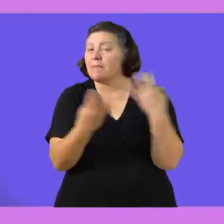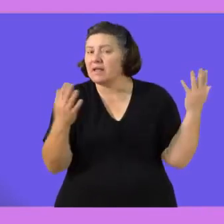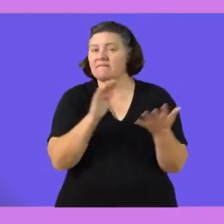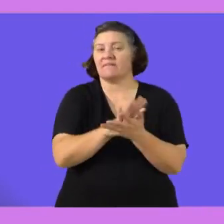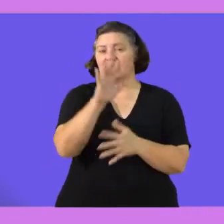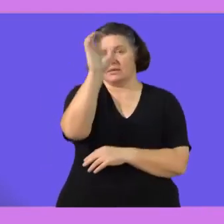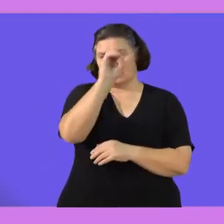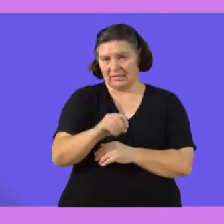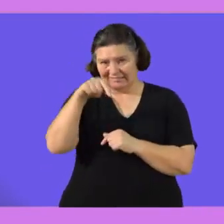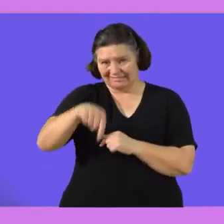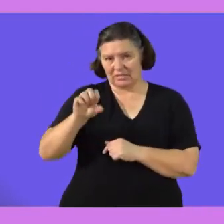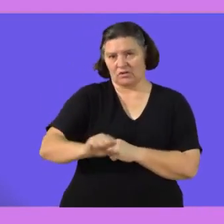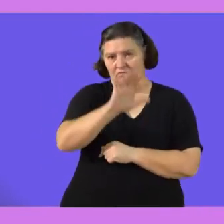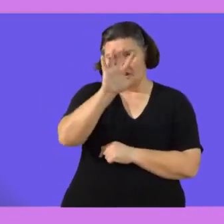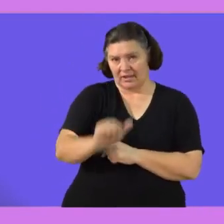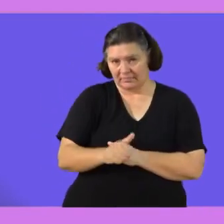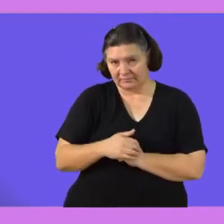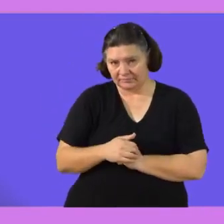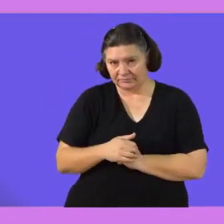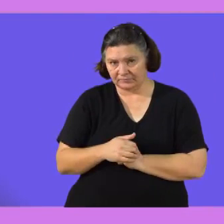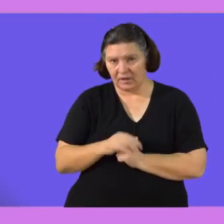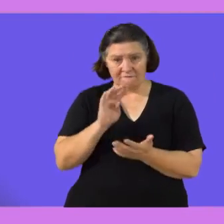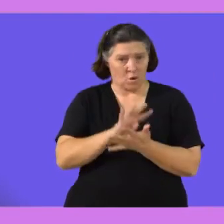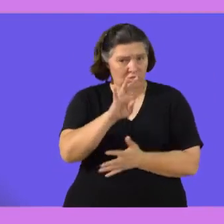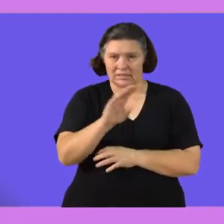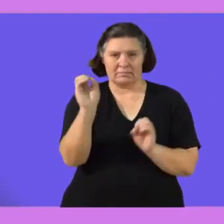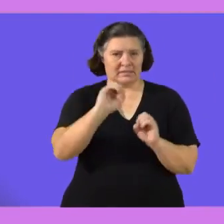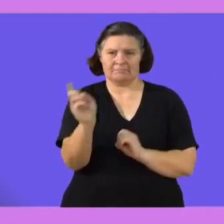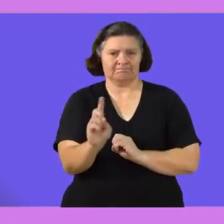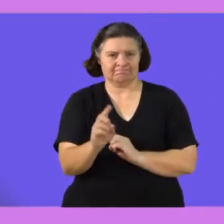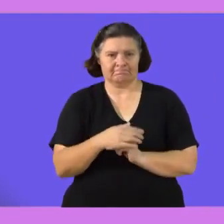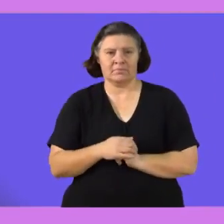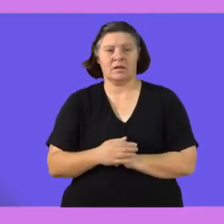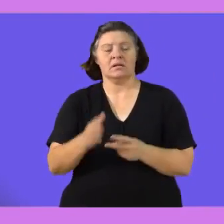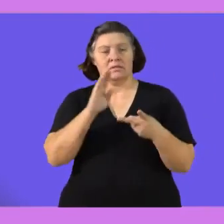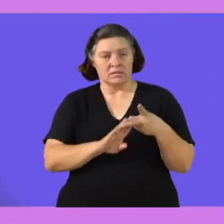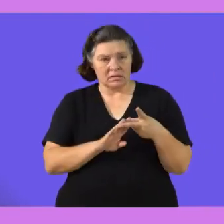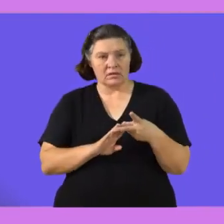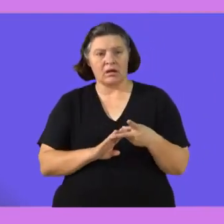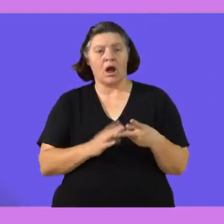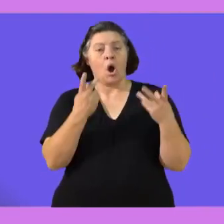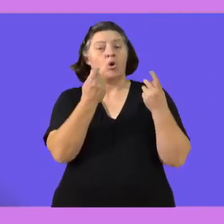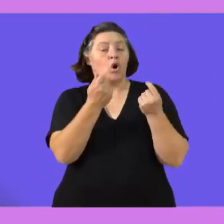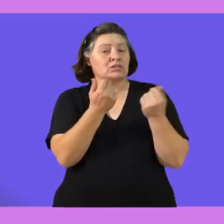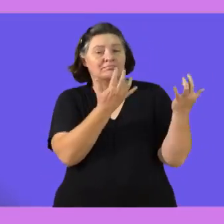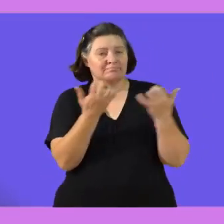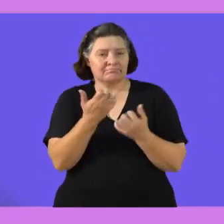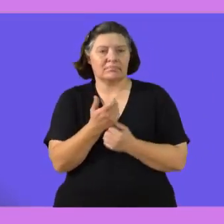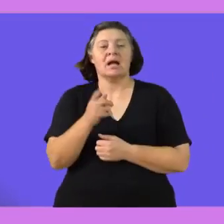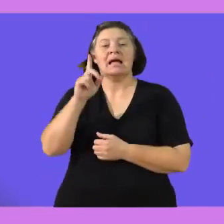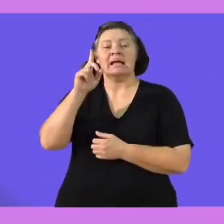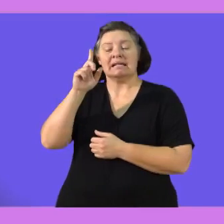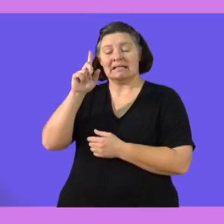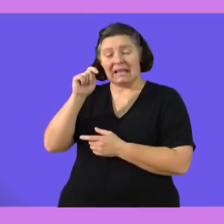charged at 15 percent in our country that is 15 percent no longer 14 percent also to calculate the cost